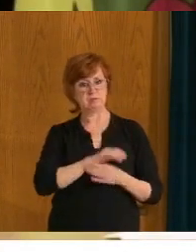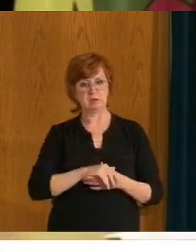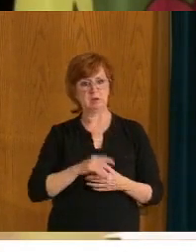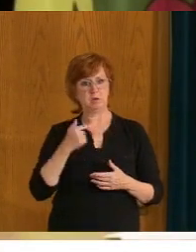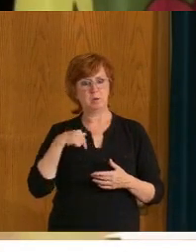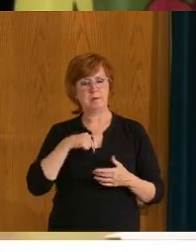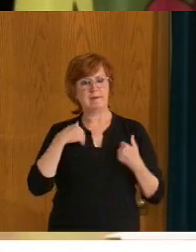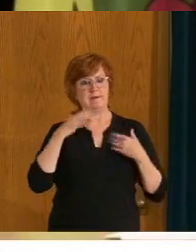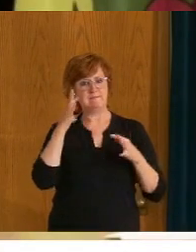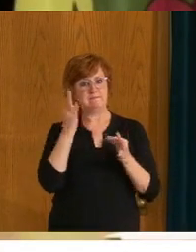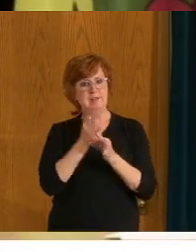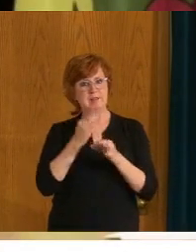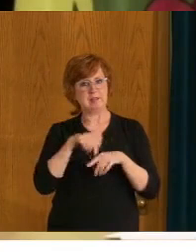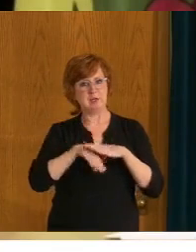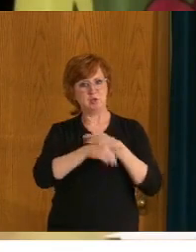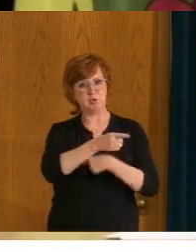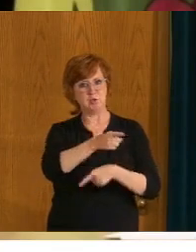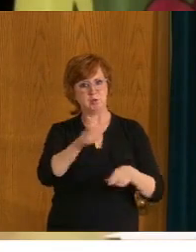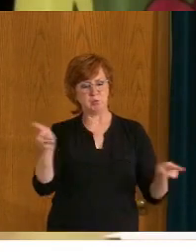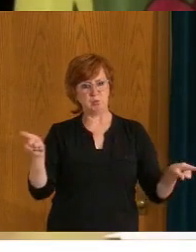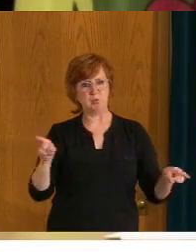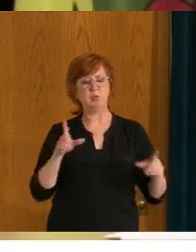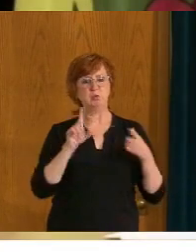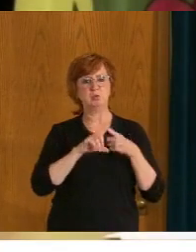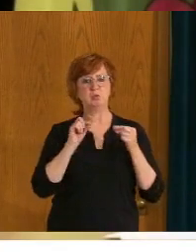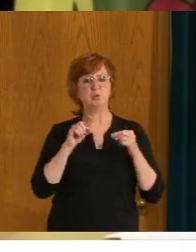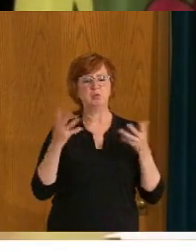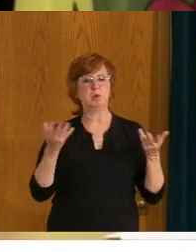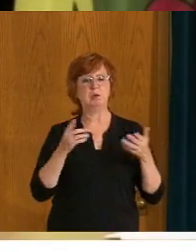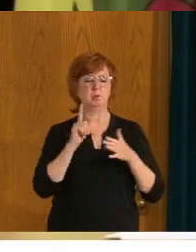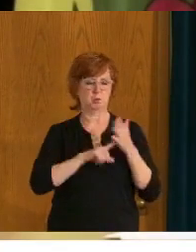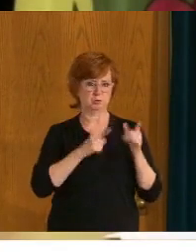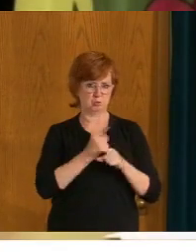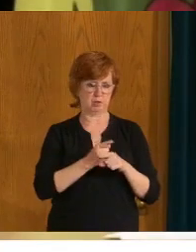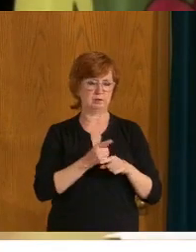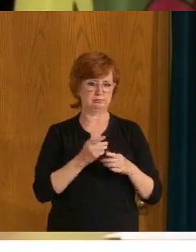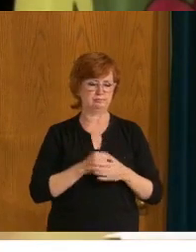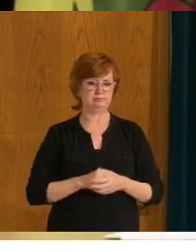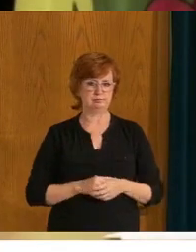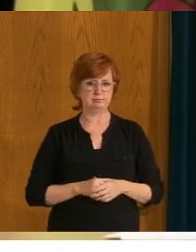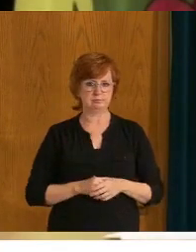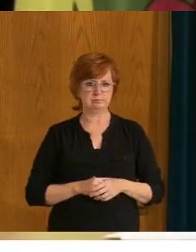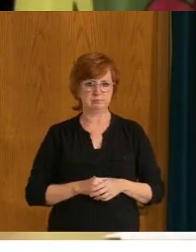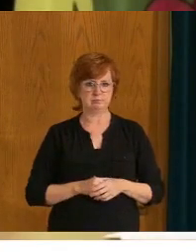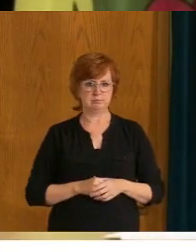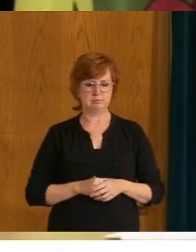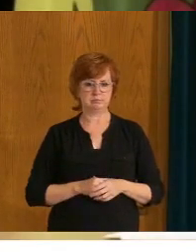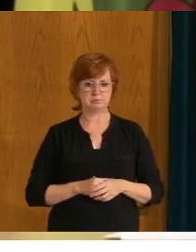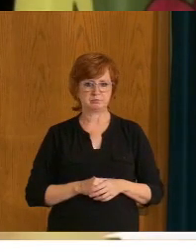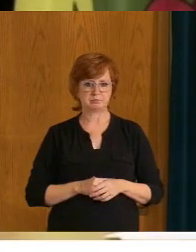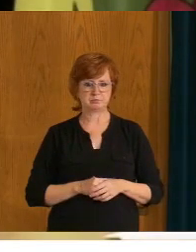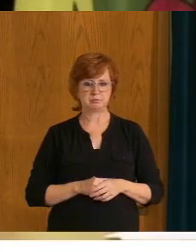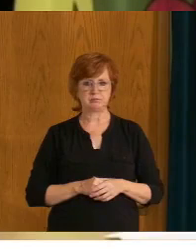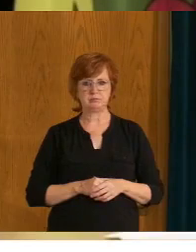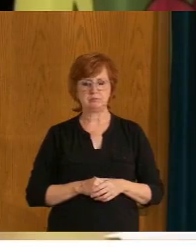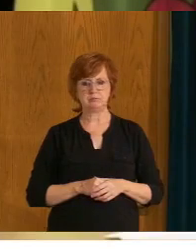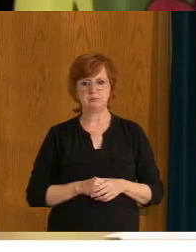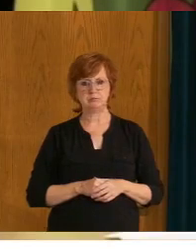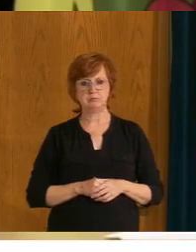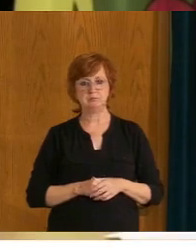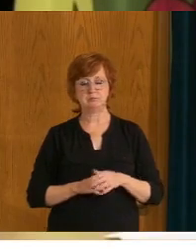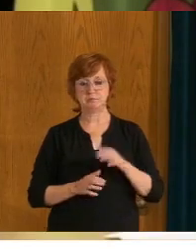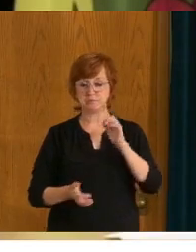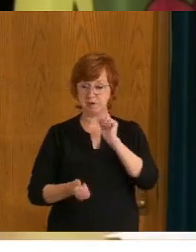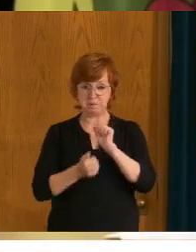will do the right thing, uh, and, and go out and get vaccinated by the vast majority. They are proving to do, uh, just that.